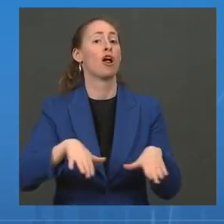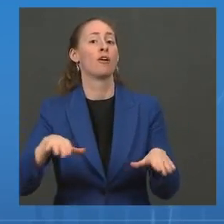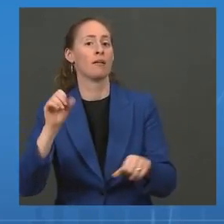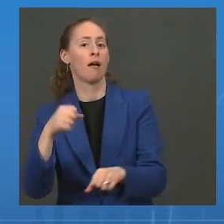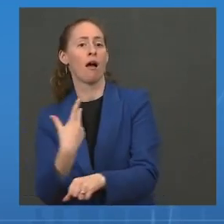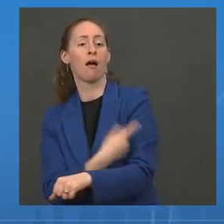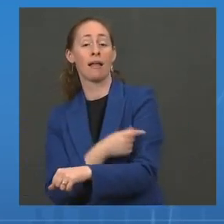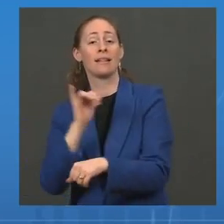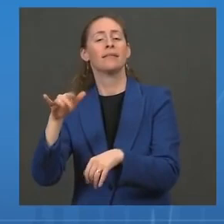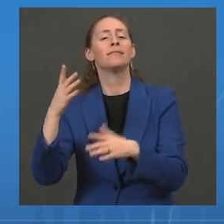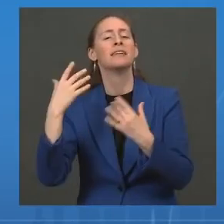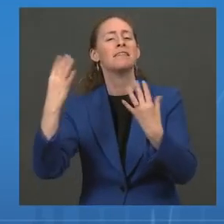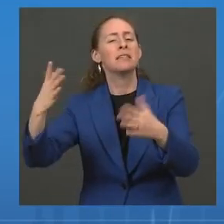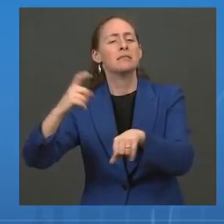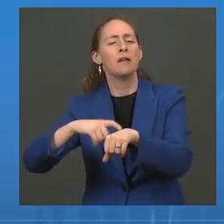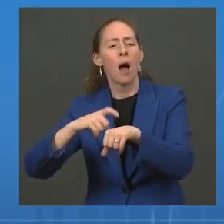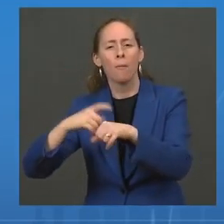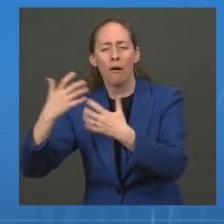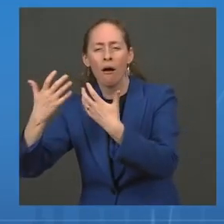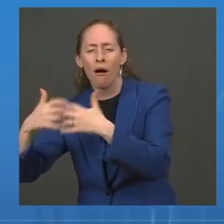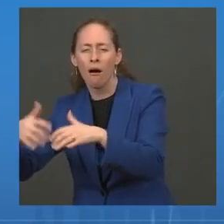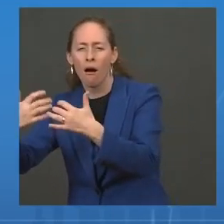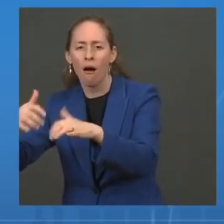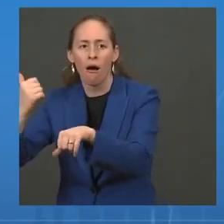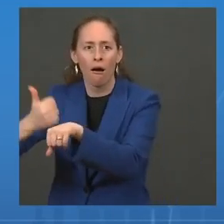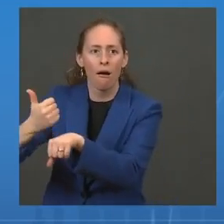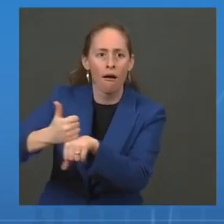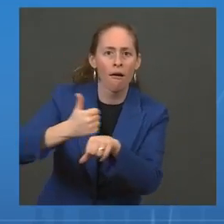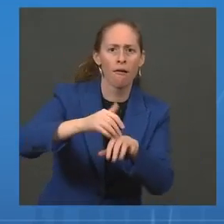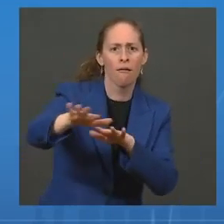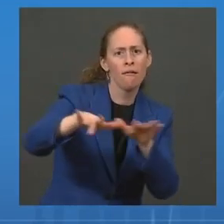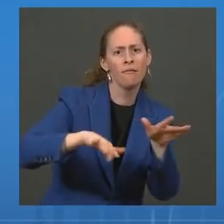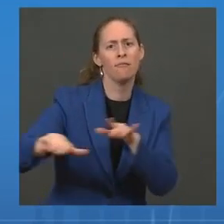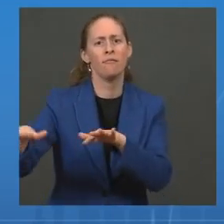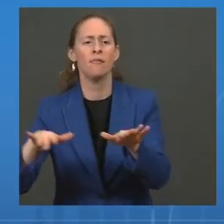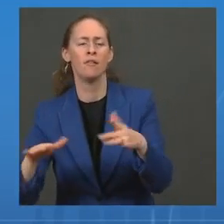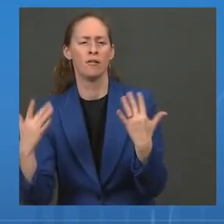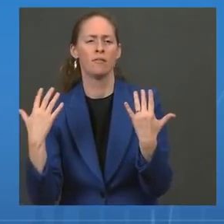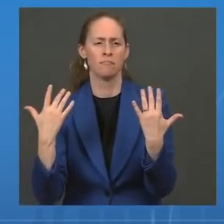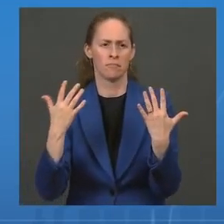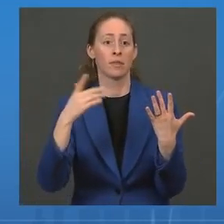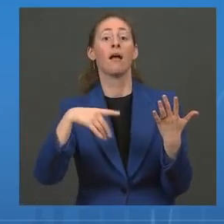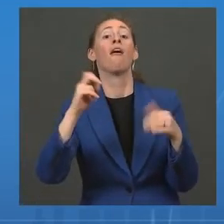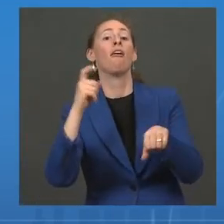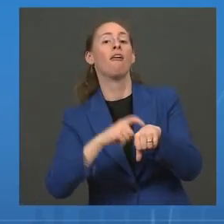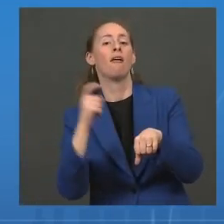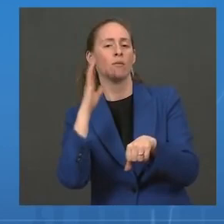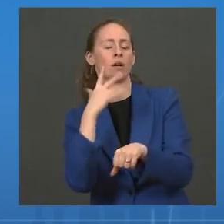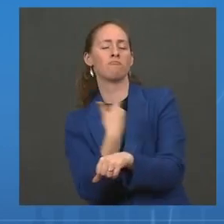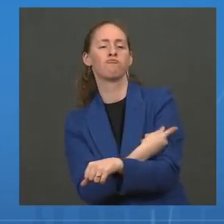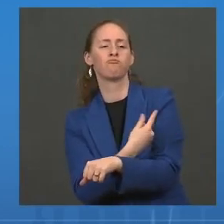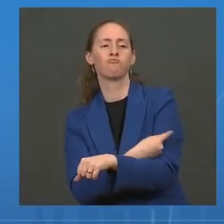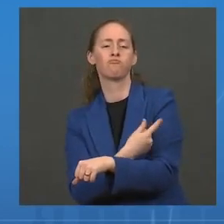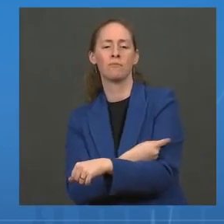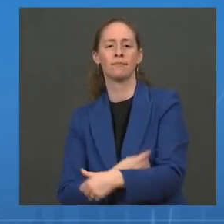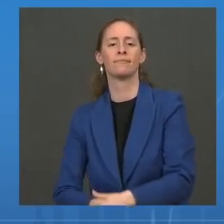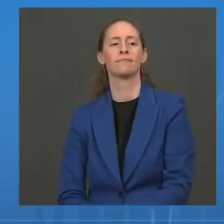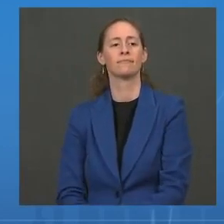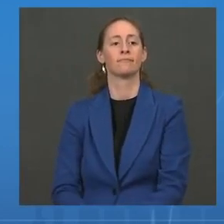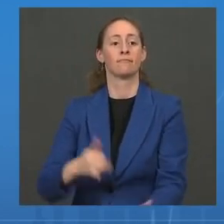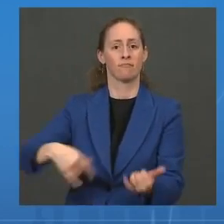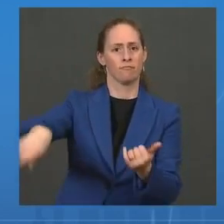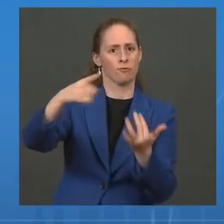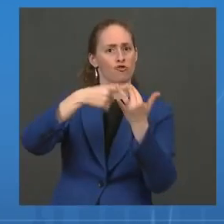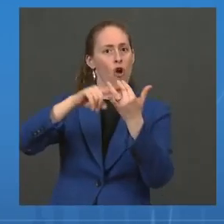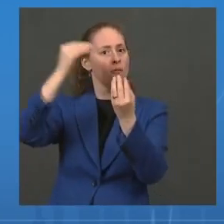come online to begin to give doses to kids and also to begin to report. So to estimate how many